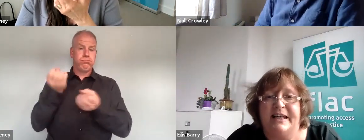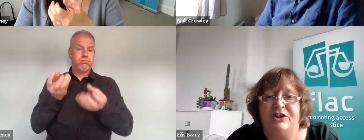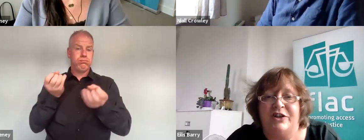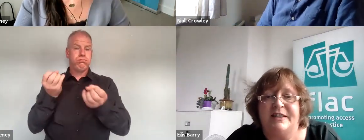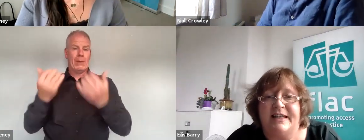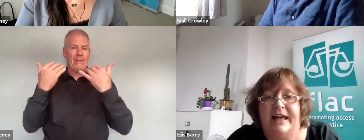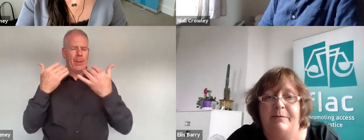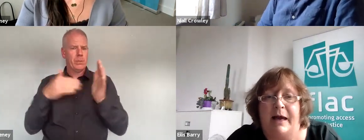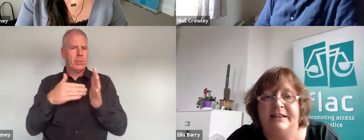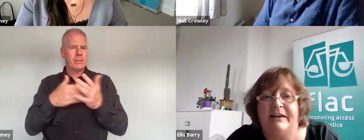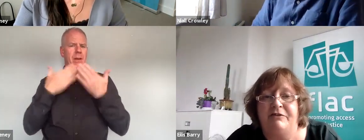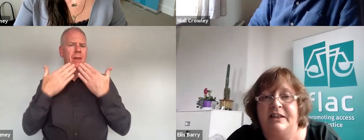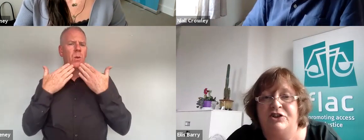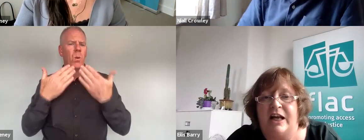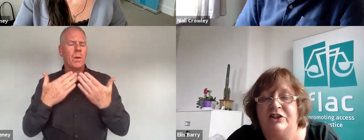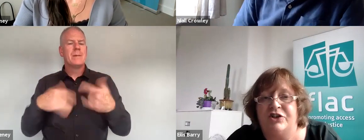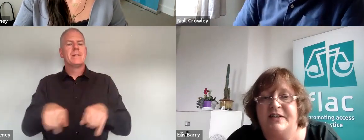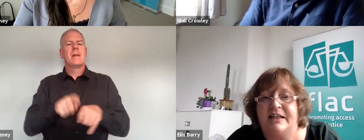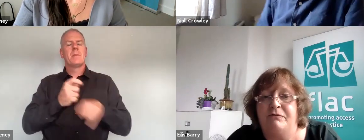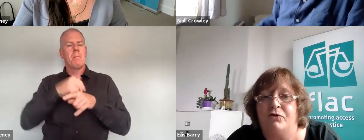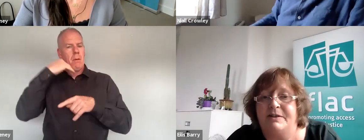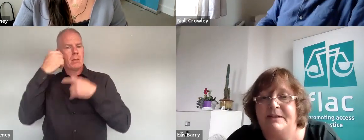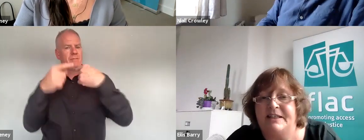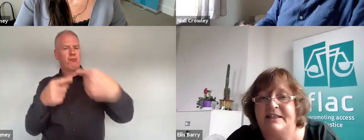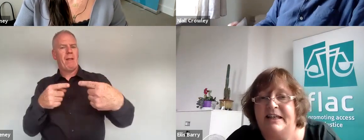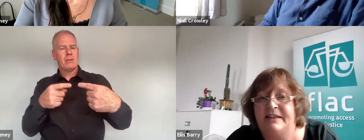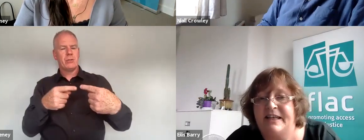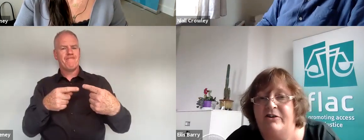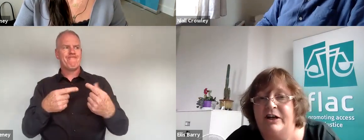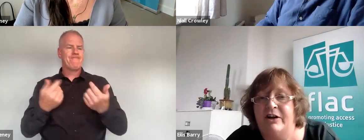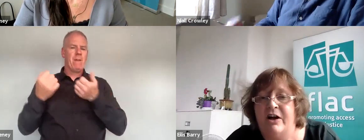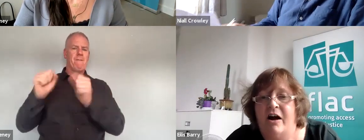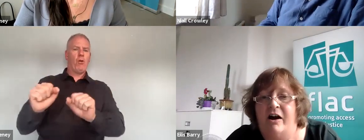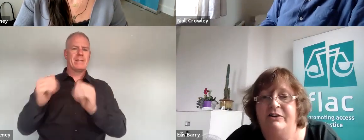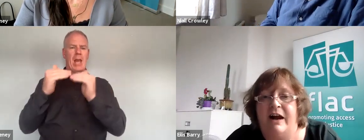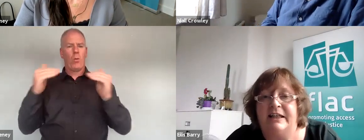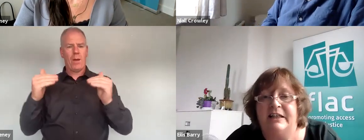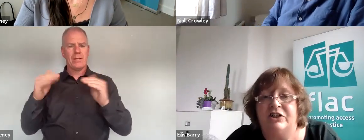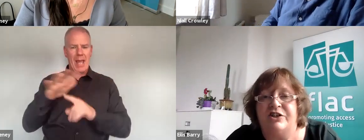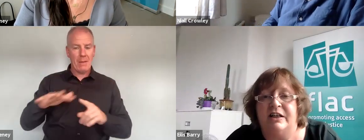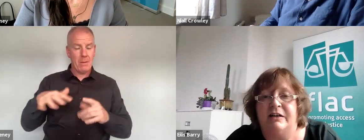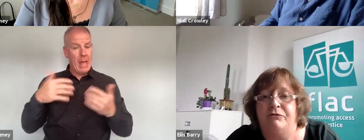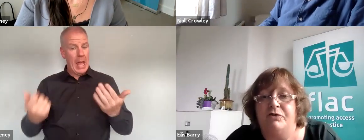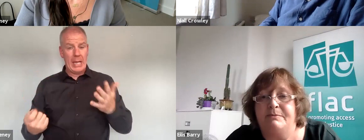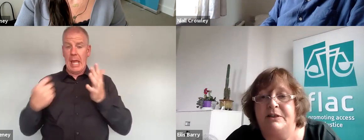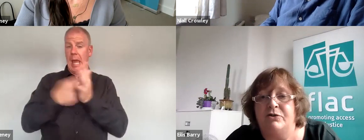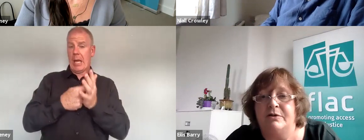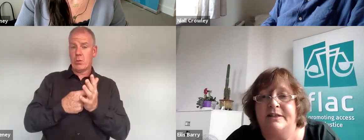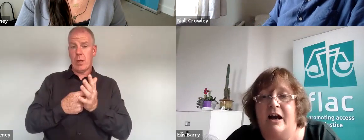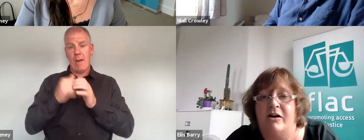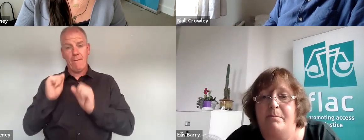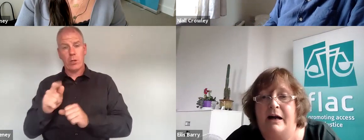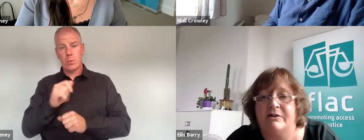presentations and given the challenges in enforcement in this area are there any additional enforcement